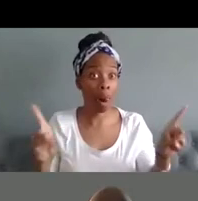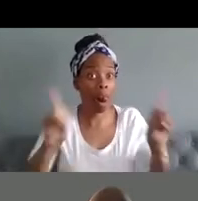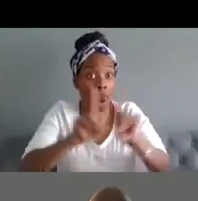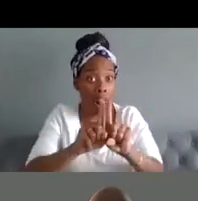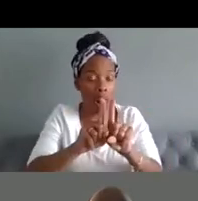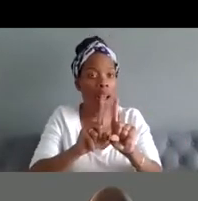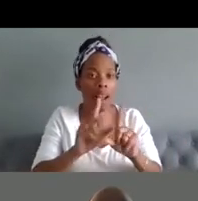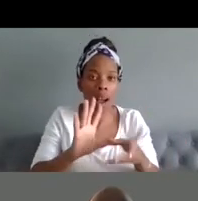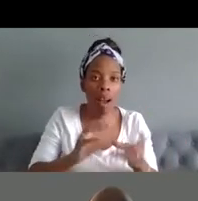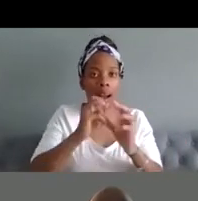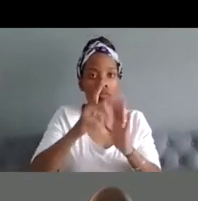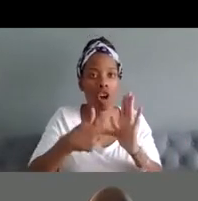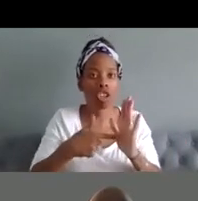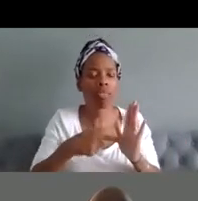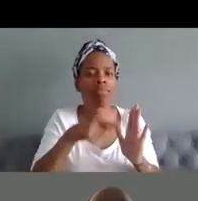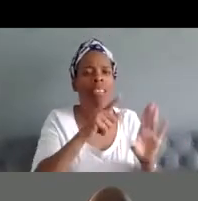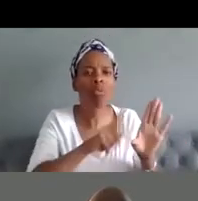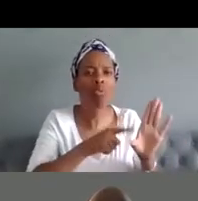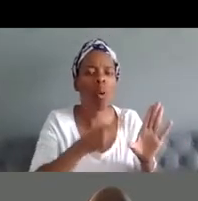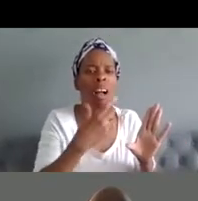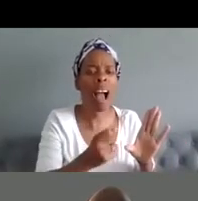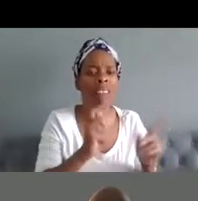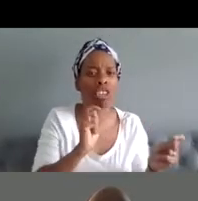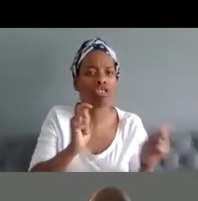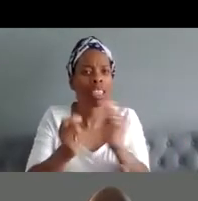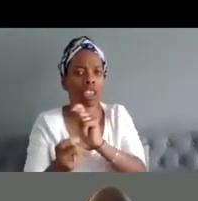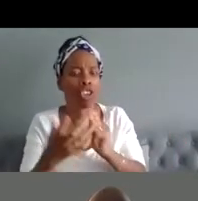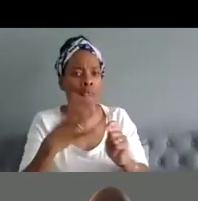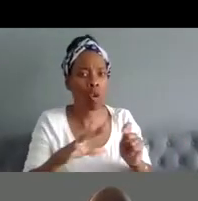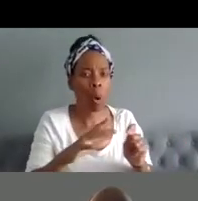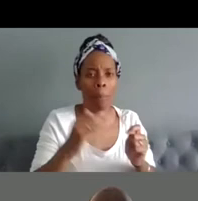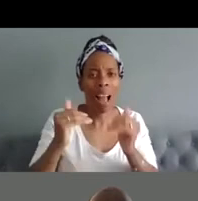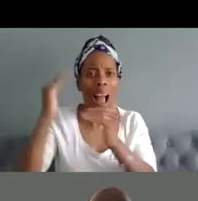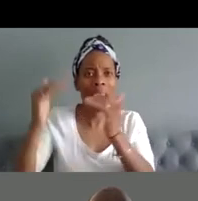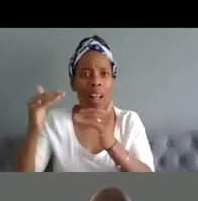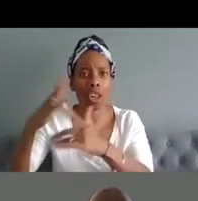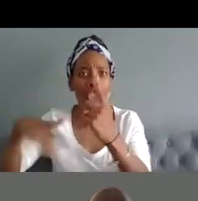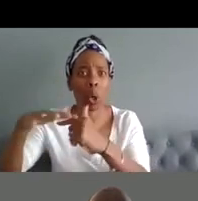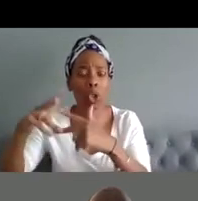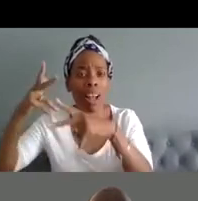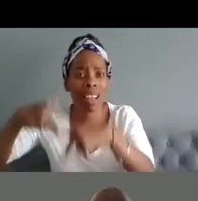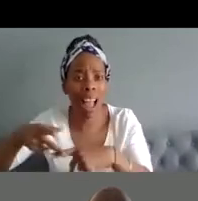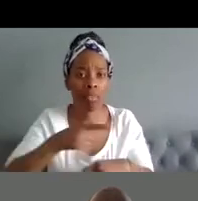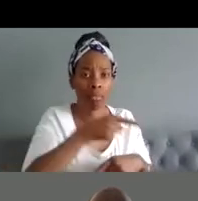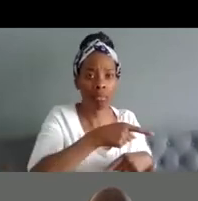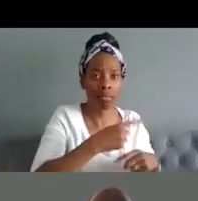education and adult social care autism autism is um